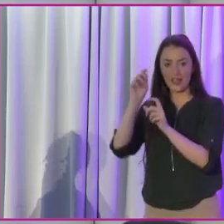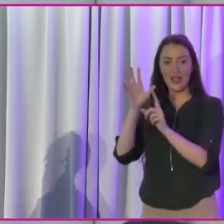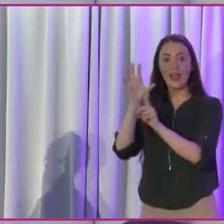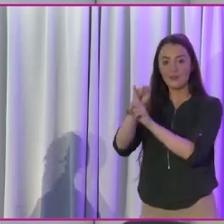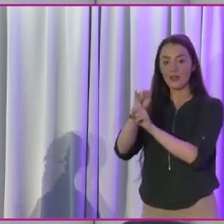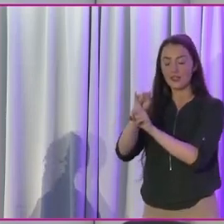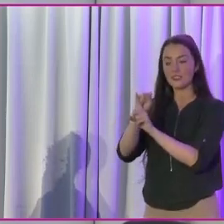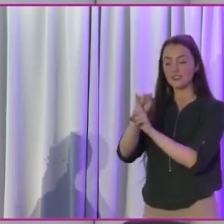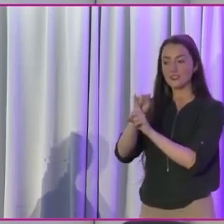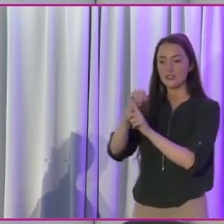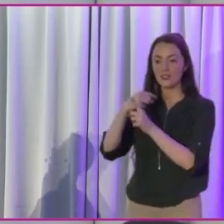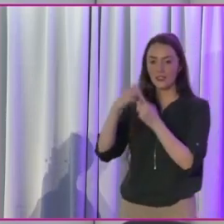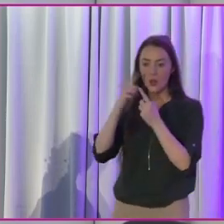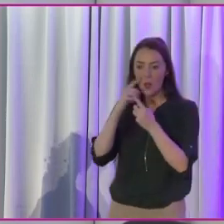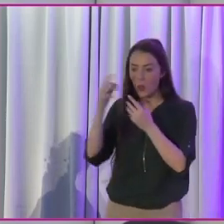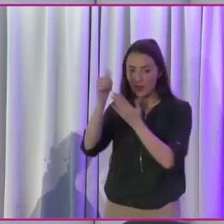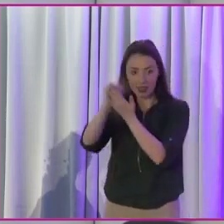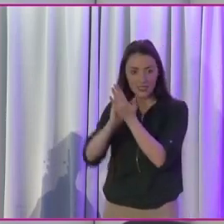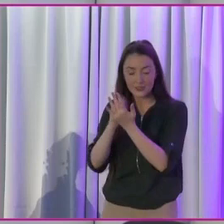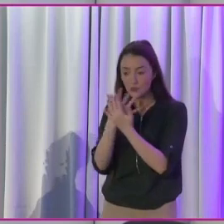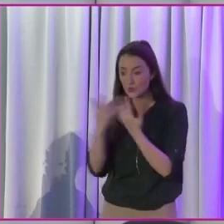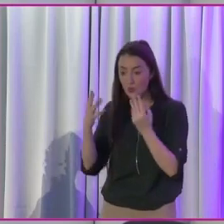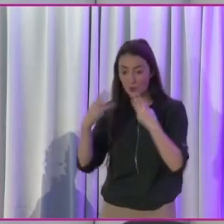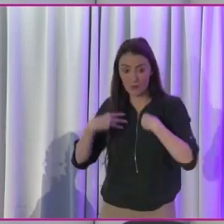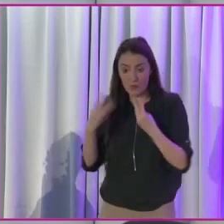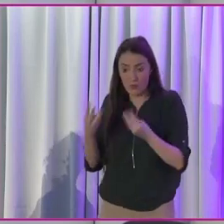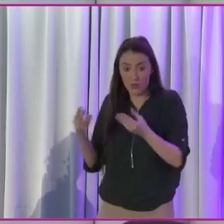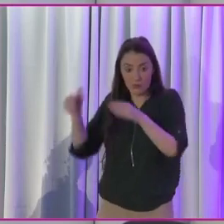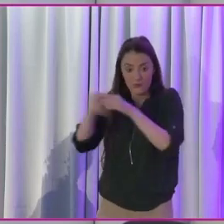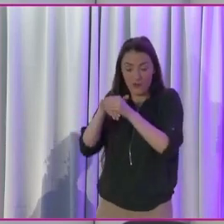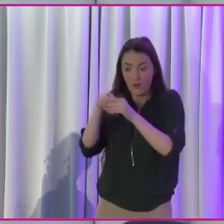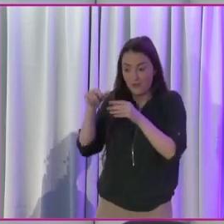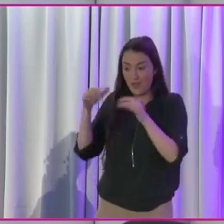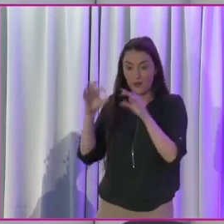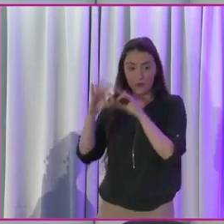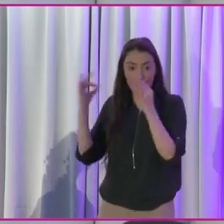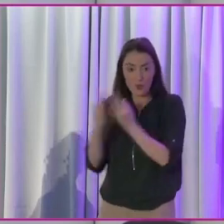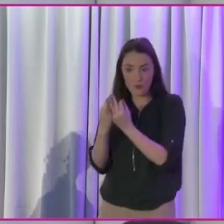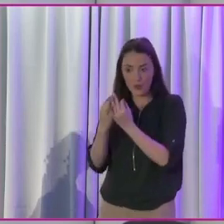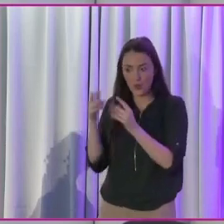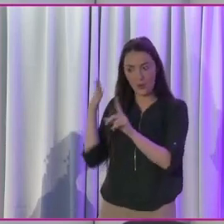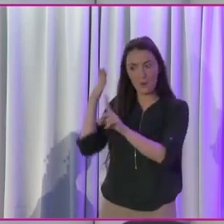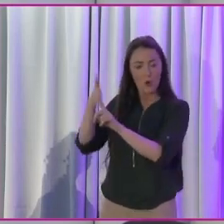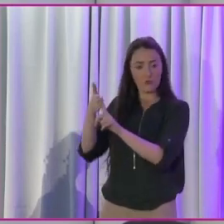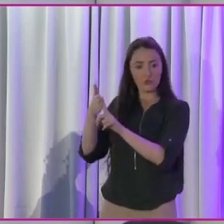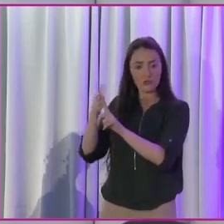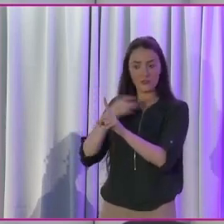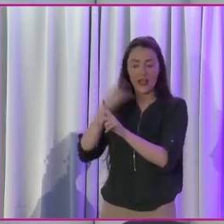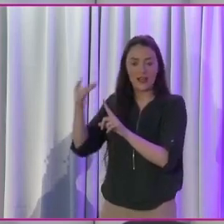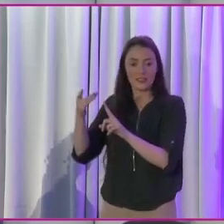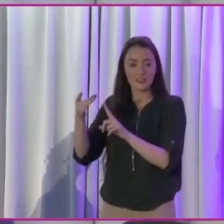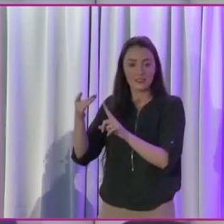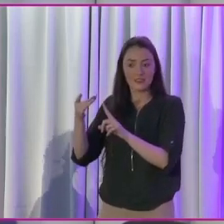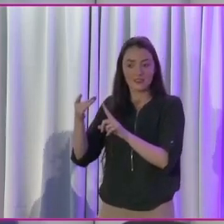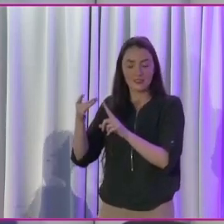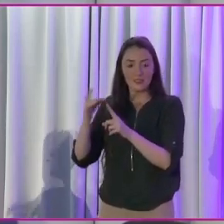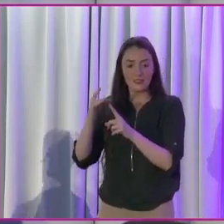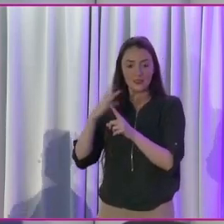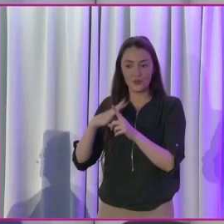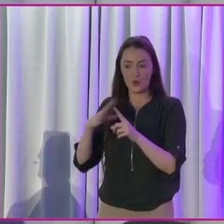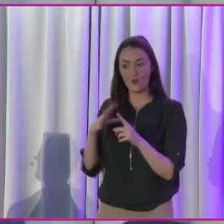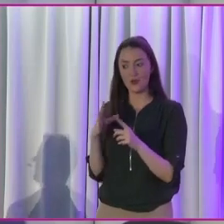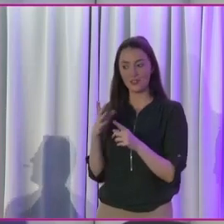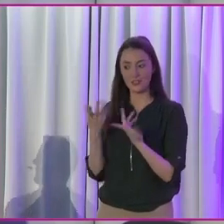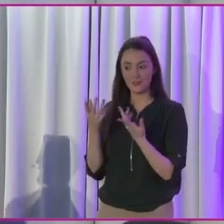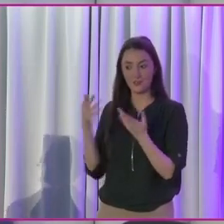going to get women from? I said, just look at the list, we've got loads of women in our party. Have you actually approached any of them properly without just, you know, they say, you wouldn't want to run for